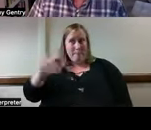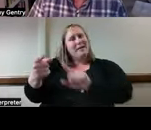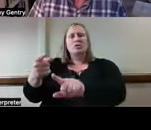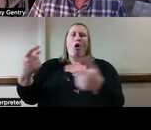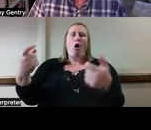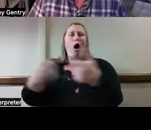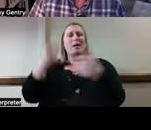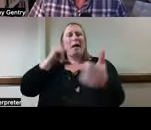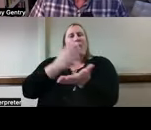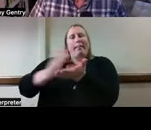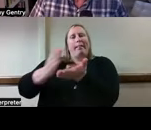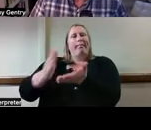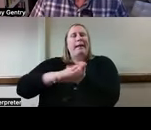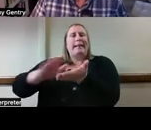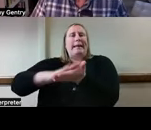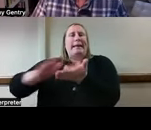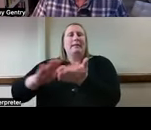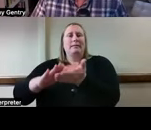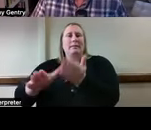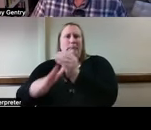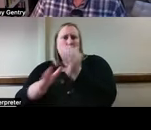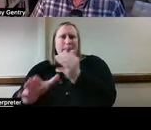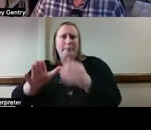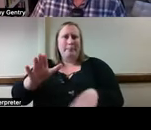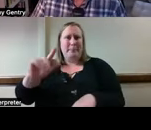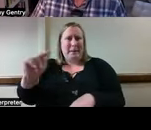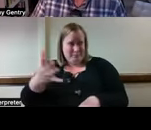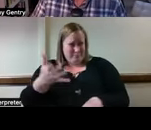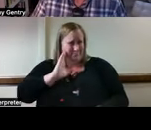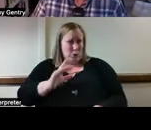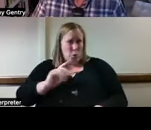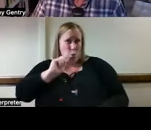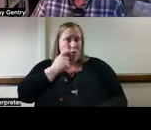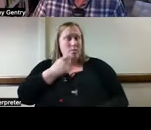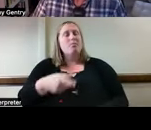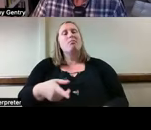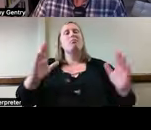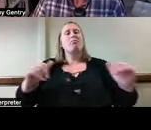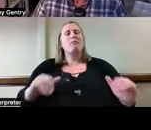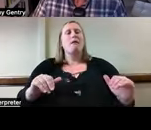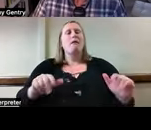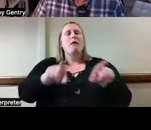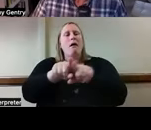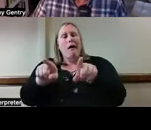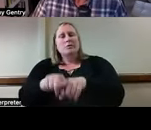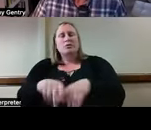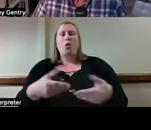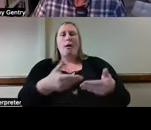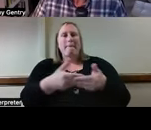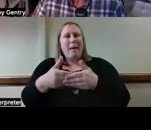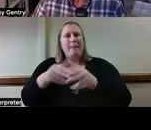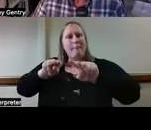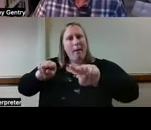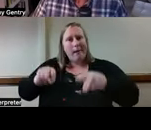This is what we call the internet of things. Phone sensors, fitness trackers, baby monitors, automated